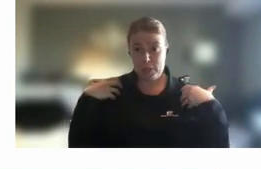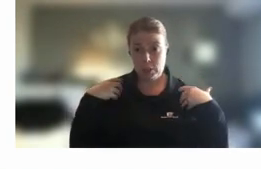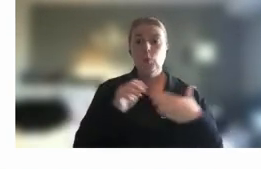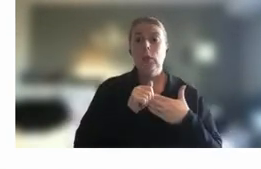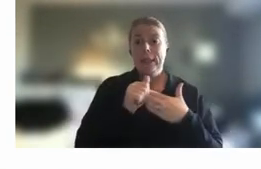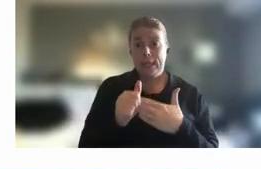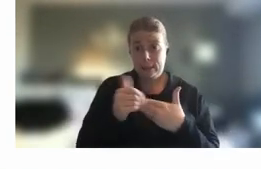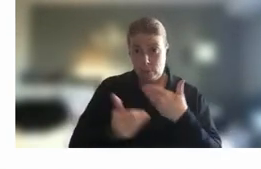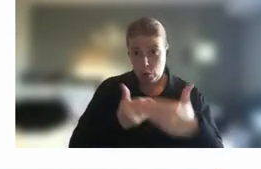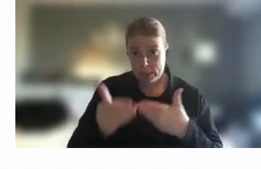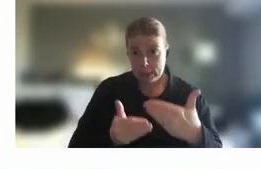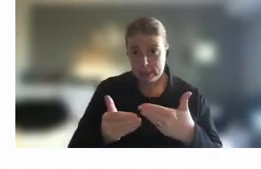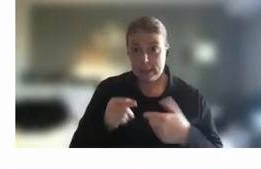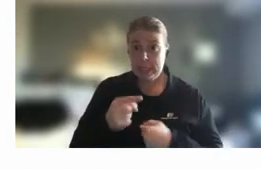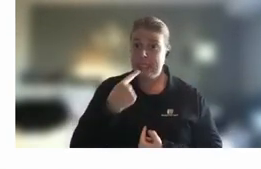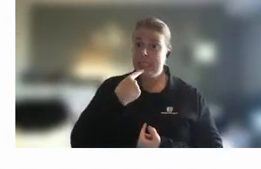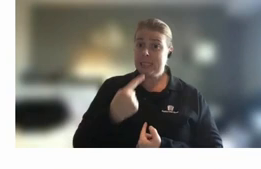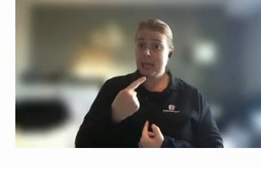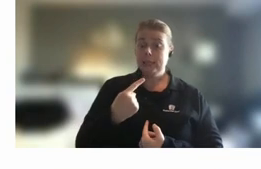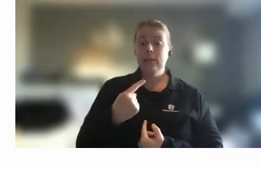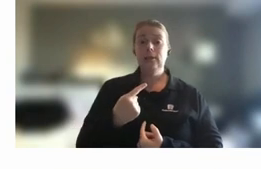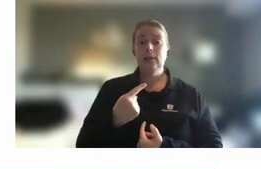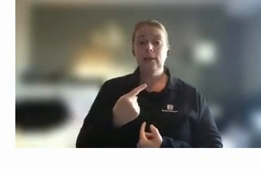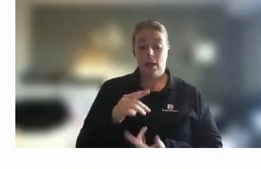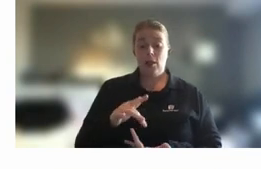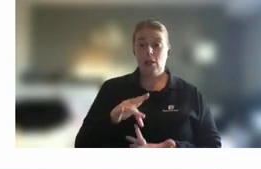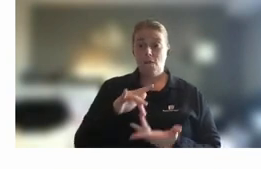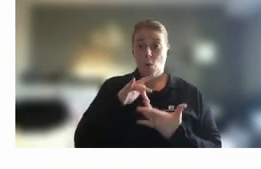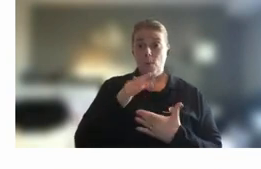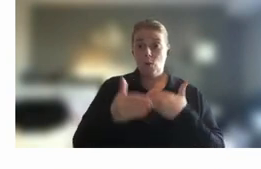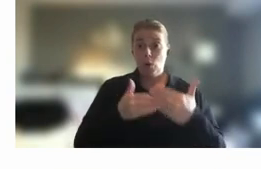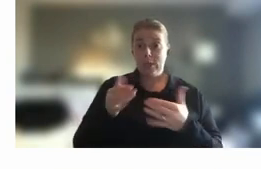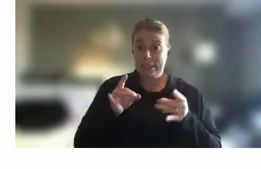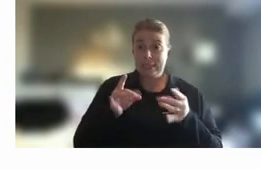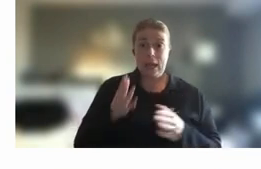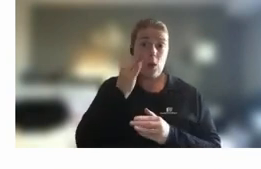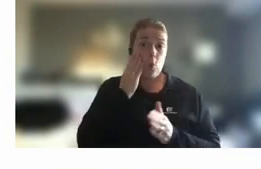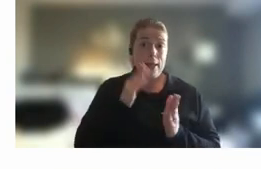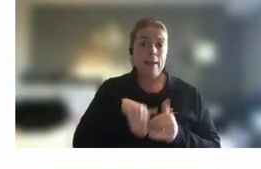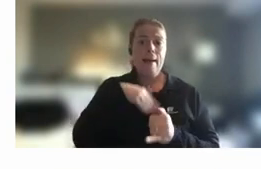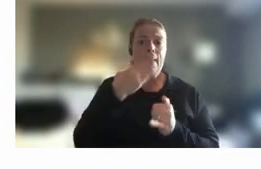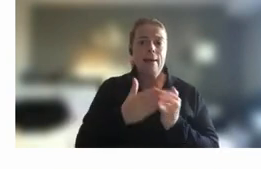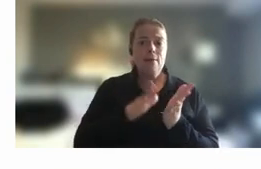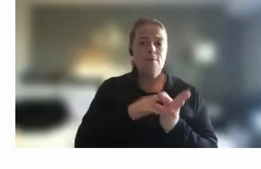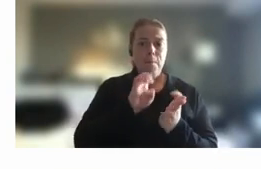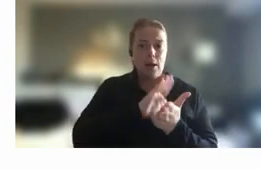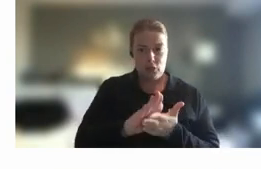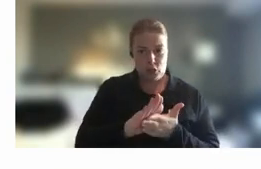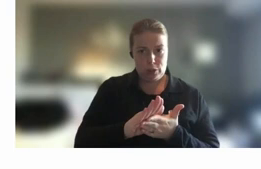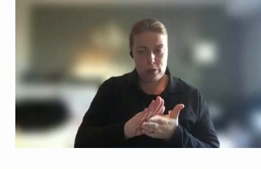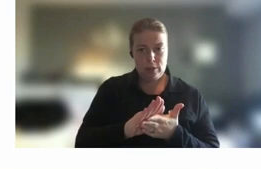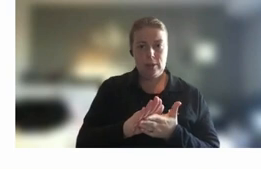he has indicated publicly that he expects that formal process to be underway by the end of March and I know that uh